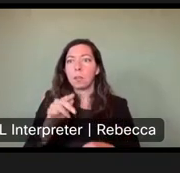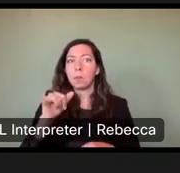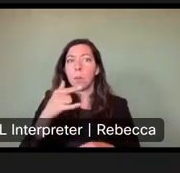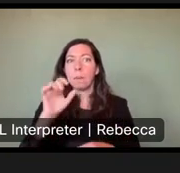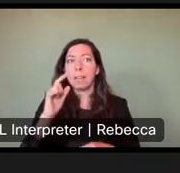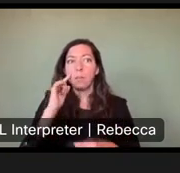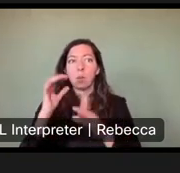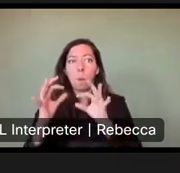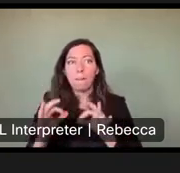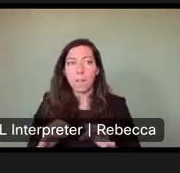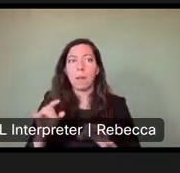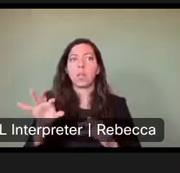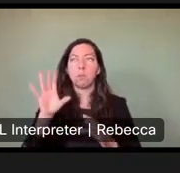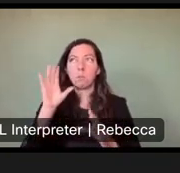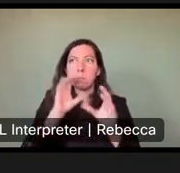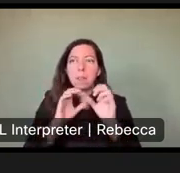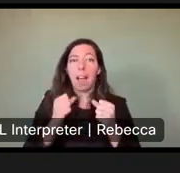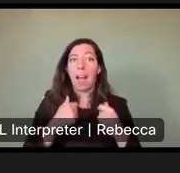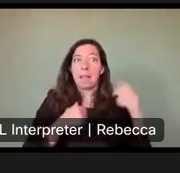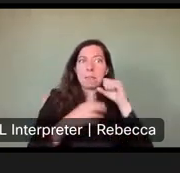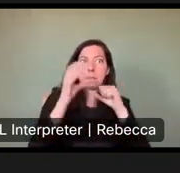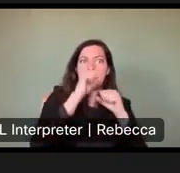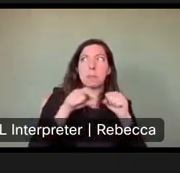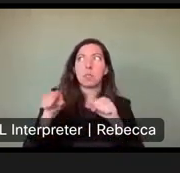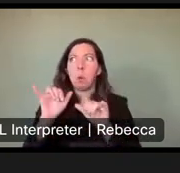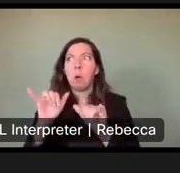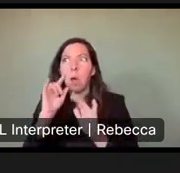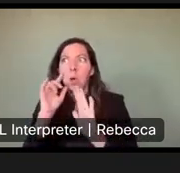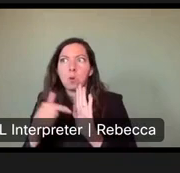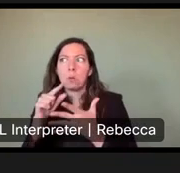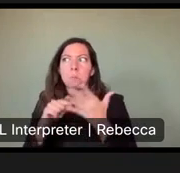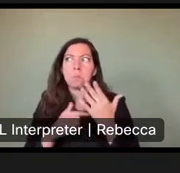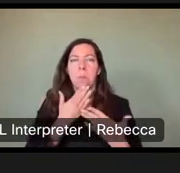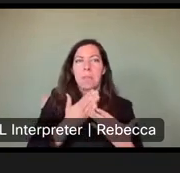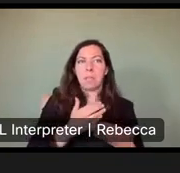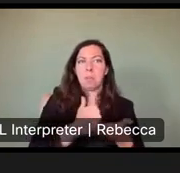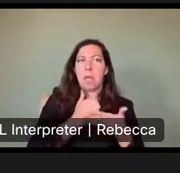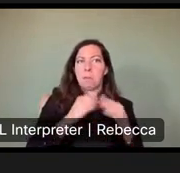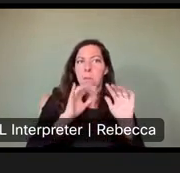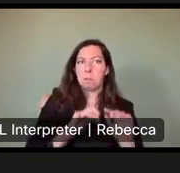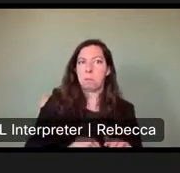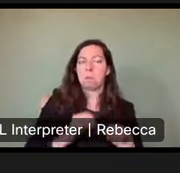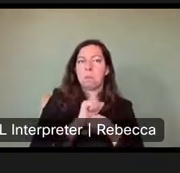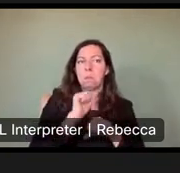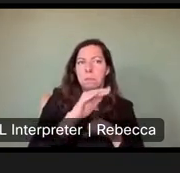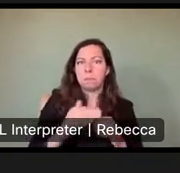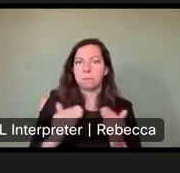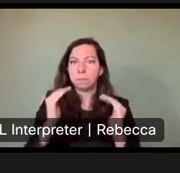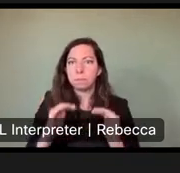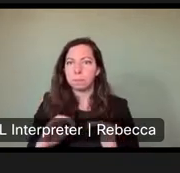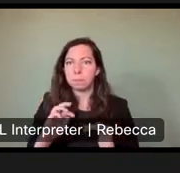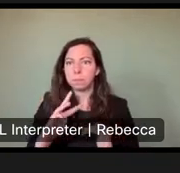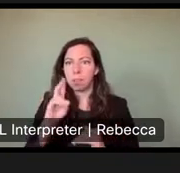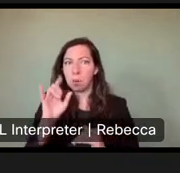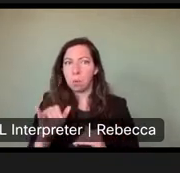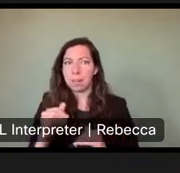things that I've been missing. It will help with my submission. Thank you for that. Um, Wendy posted our link to the